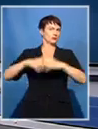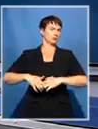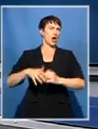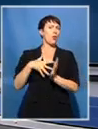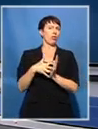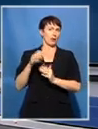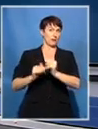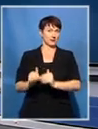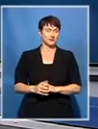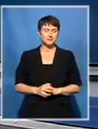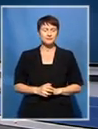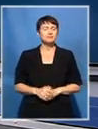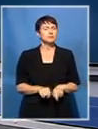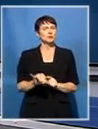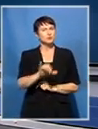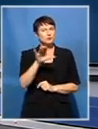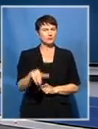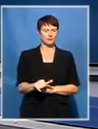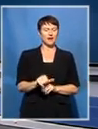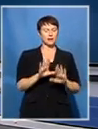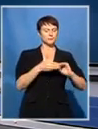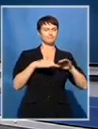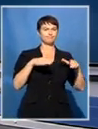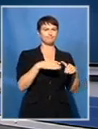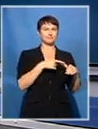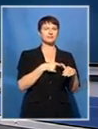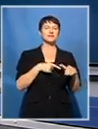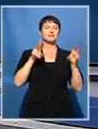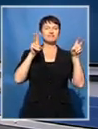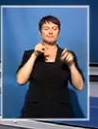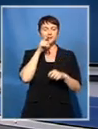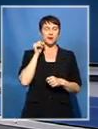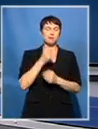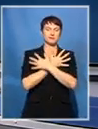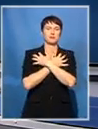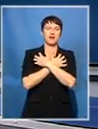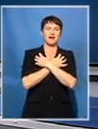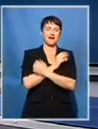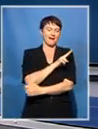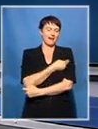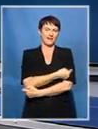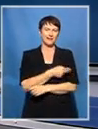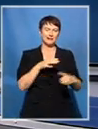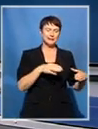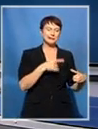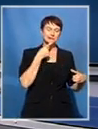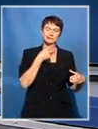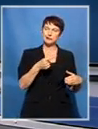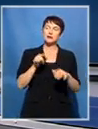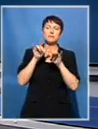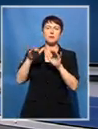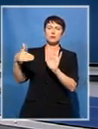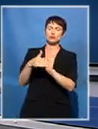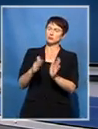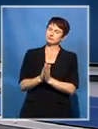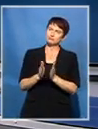The Teddy Bear Clinic has approached the Director of Public Prosecutions to intervene in a case of gross child